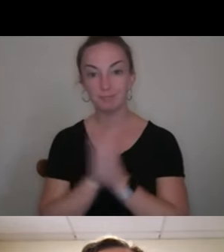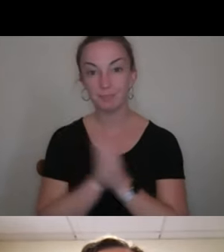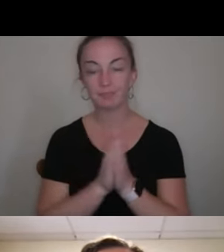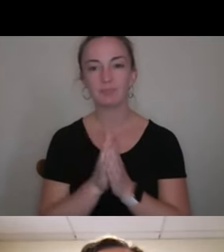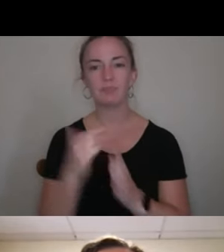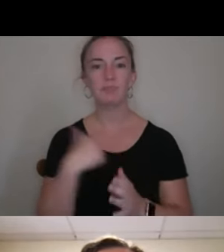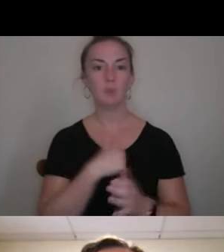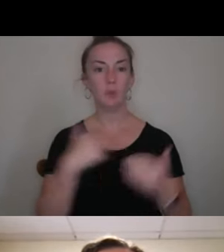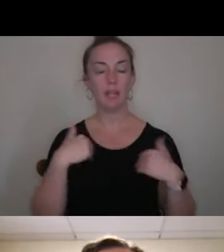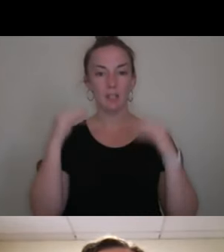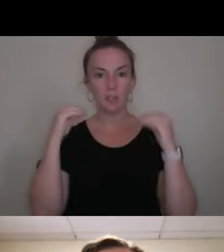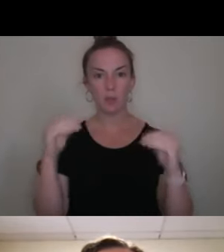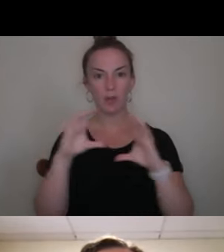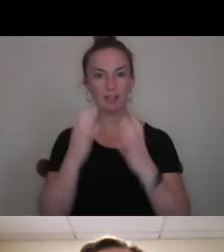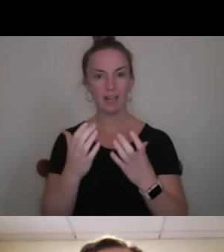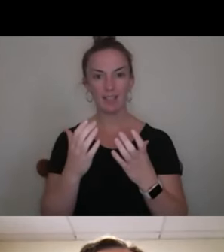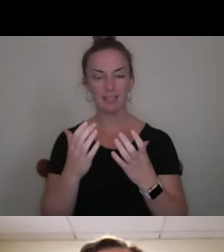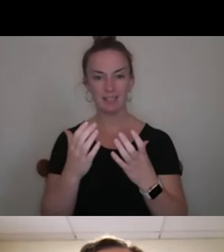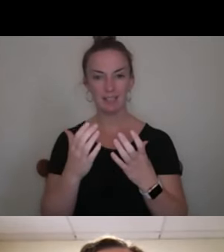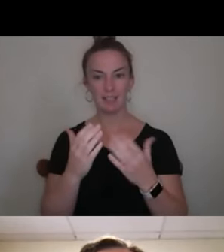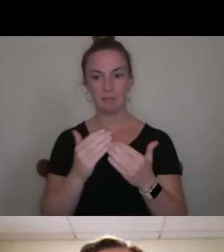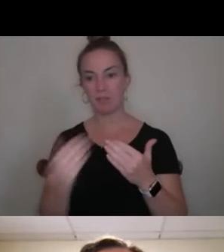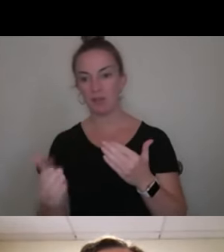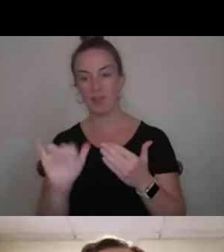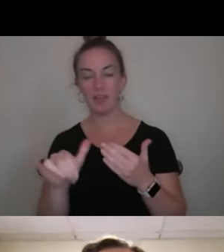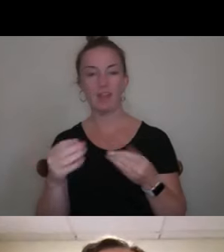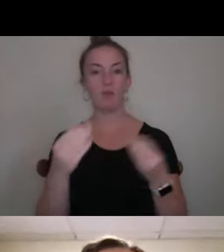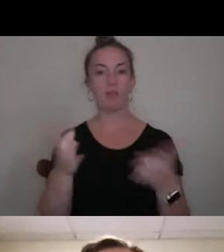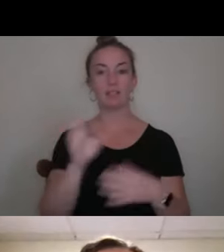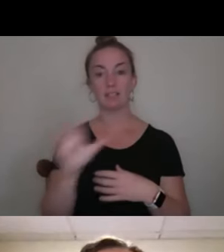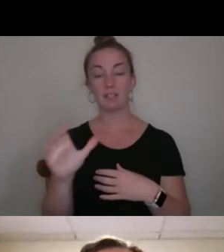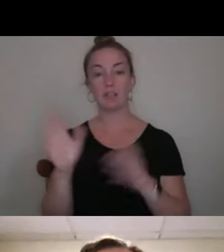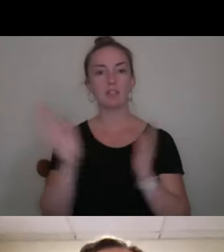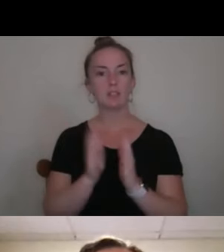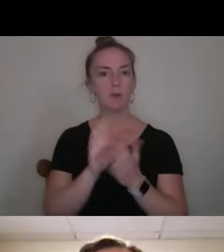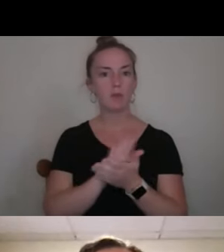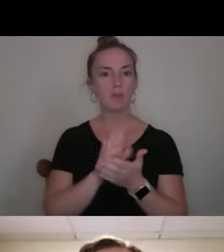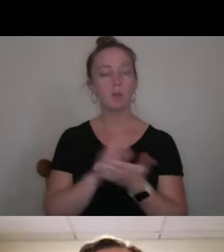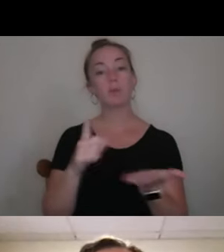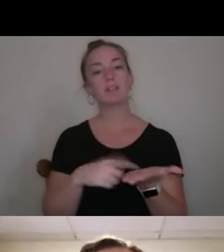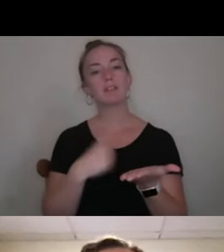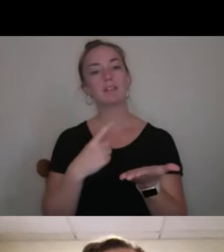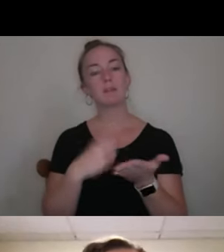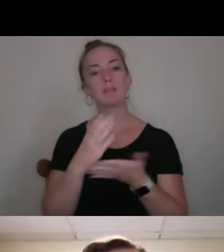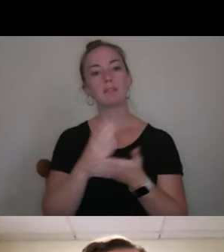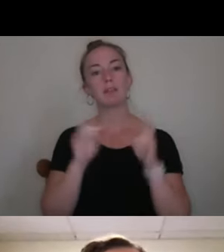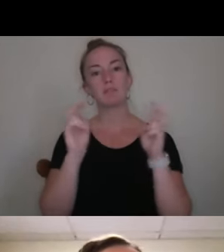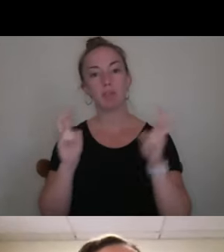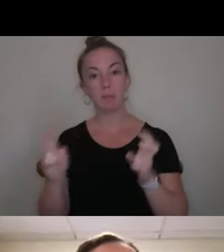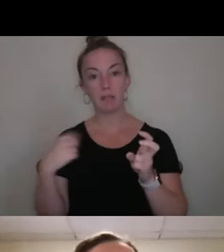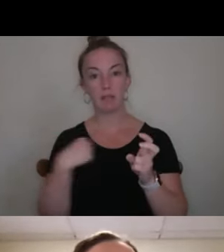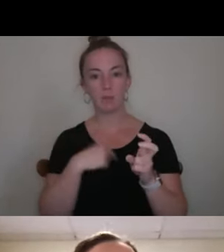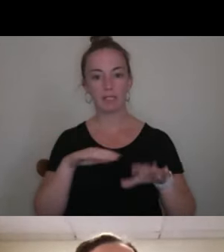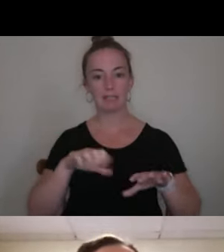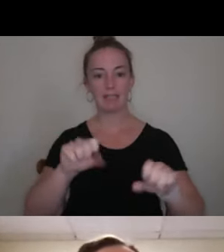didn't have any classes beyond that offered at center because it is a smaller school so sometimes certain topics there, we kind of take all the